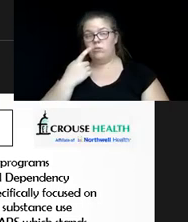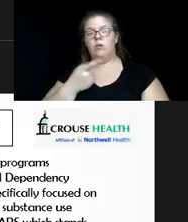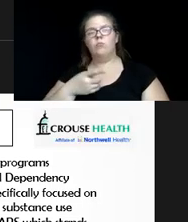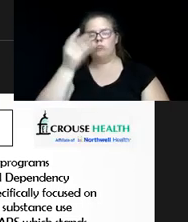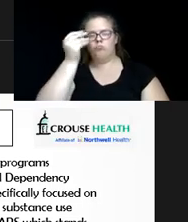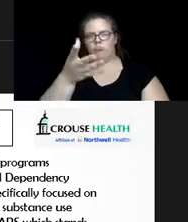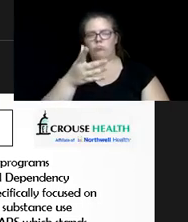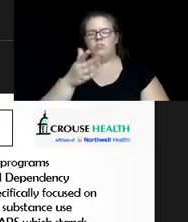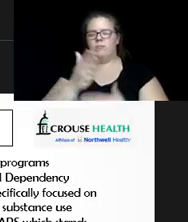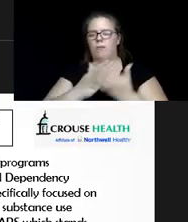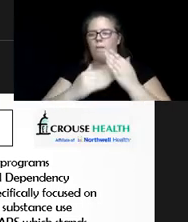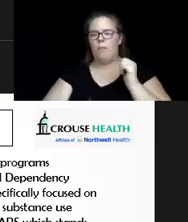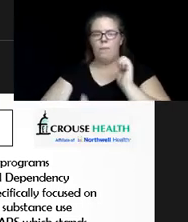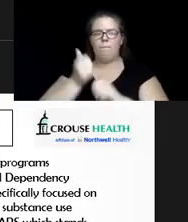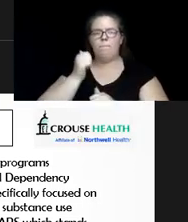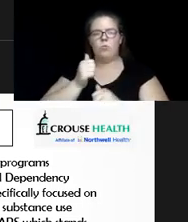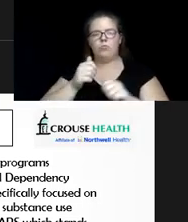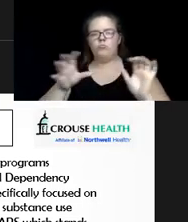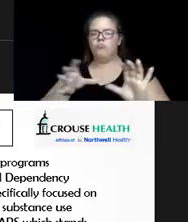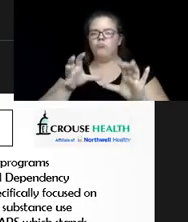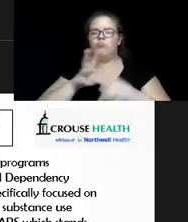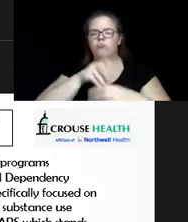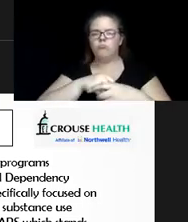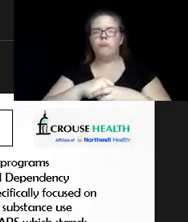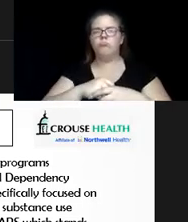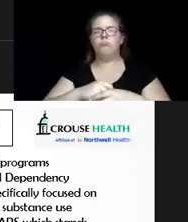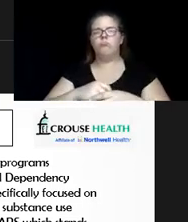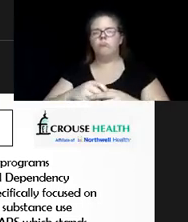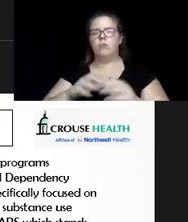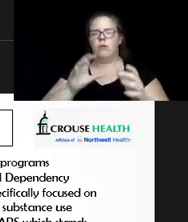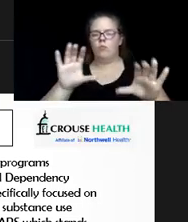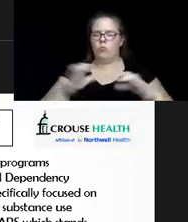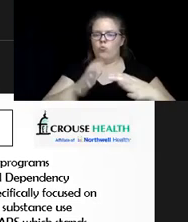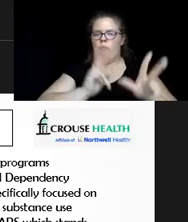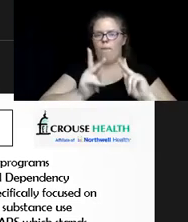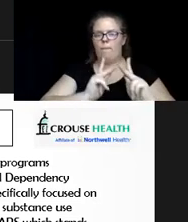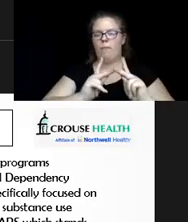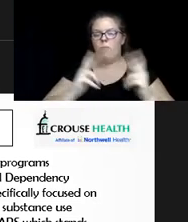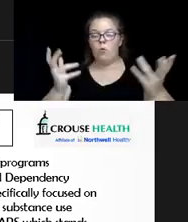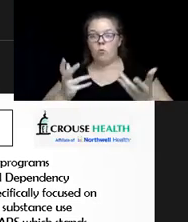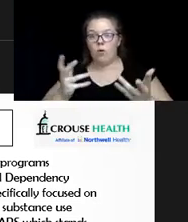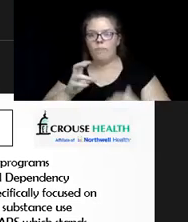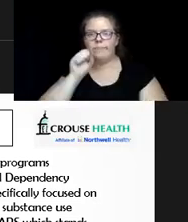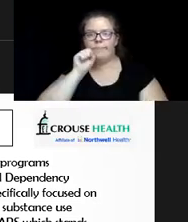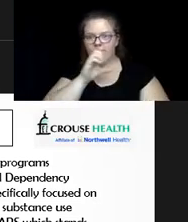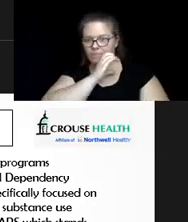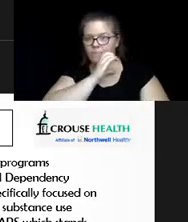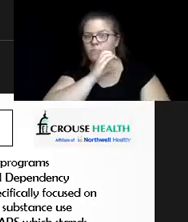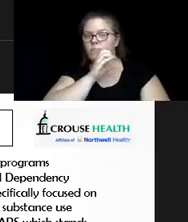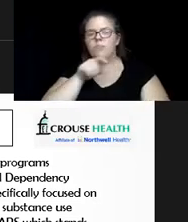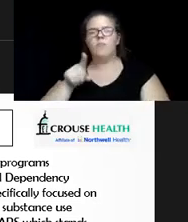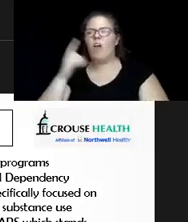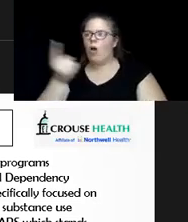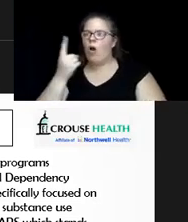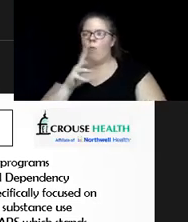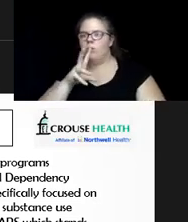engaging patient population we have are the elderly. They're always very engaged. They appreciate every effort you're making for